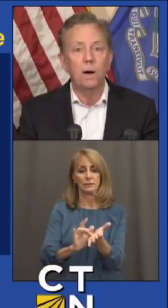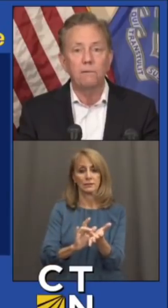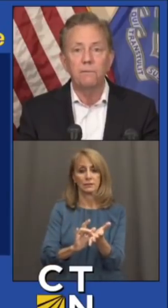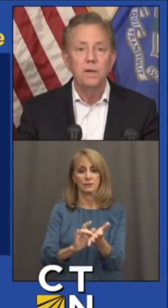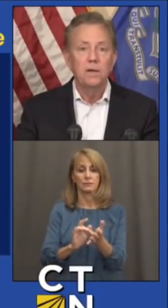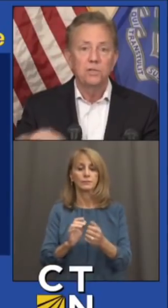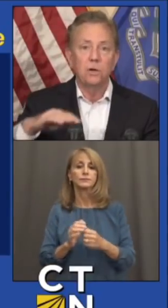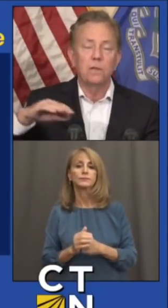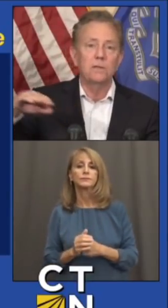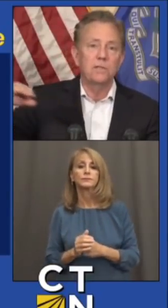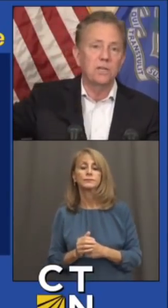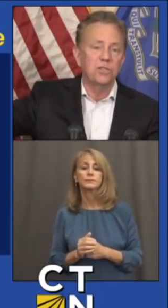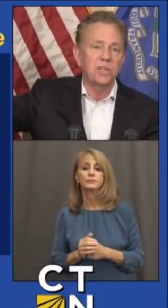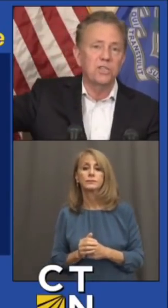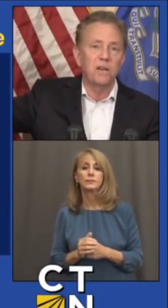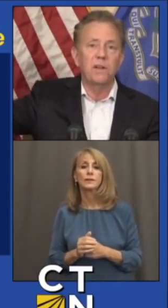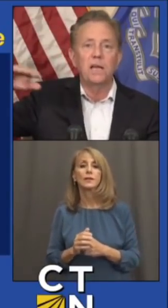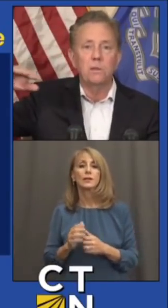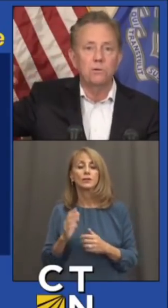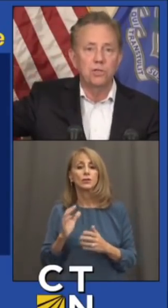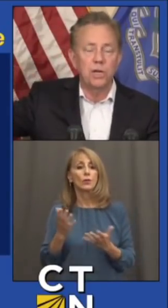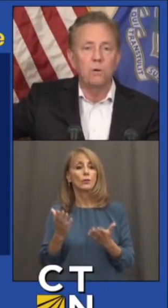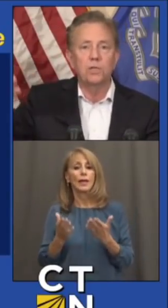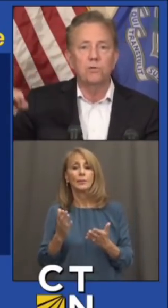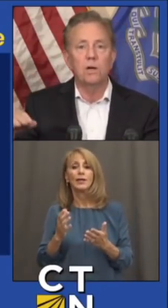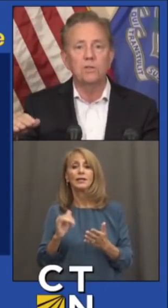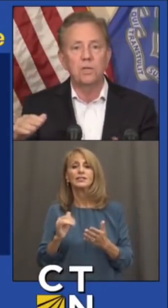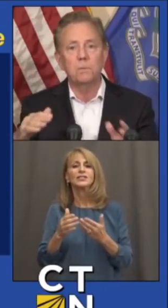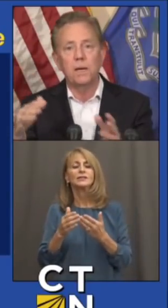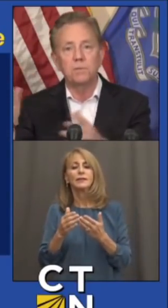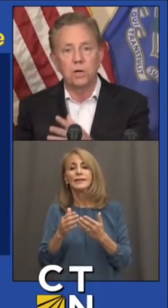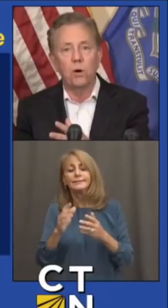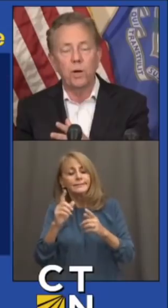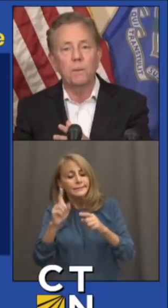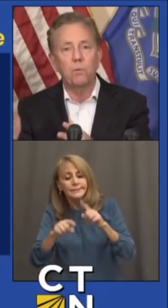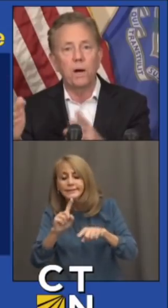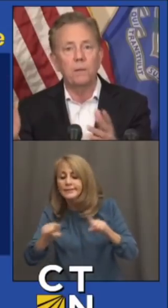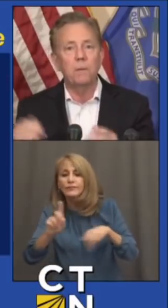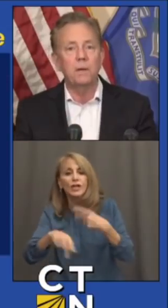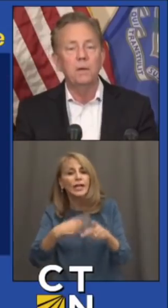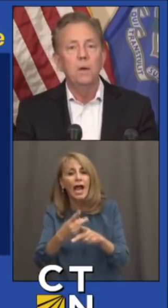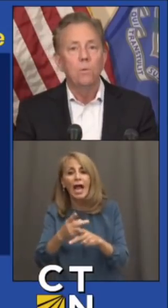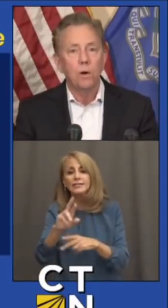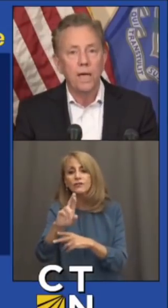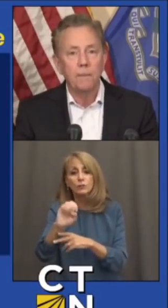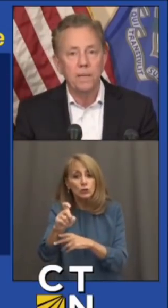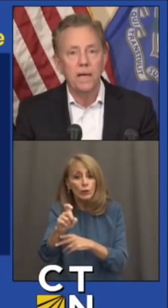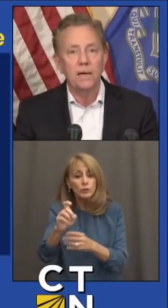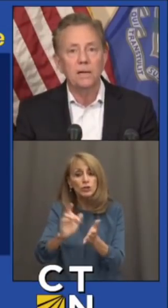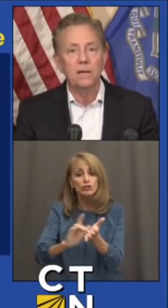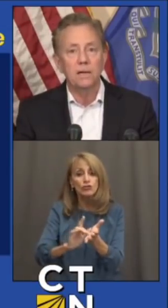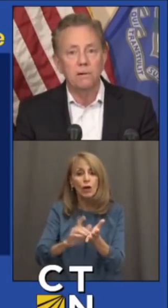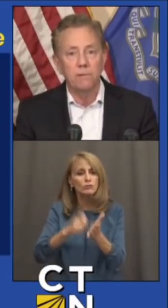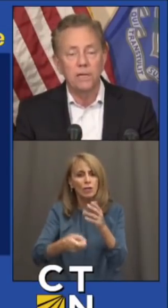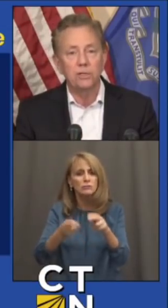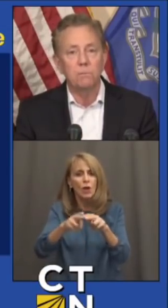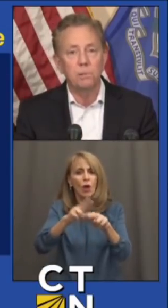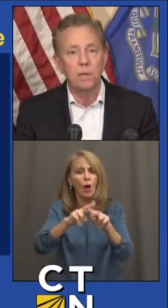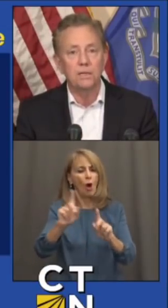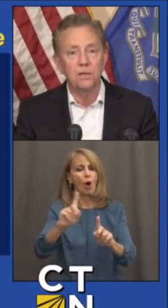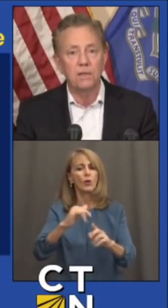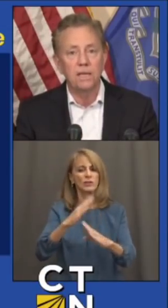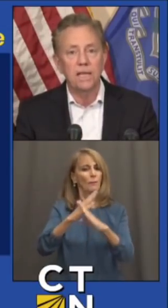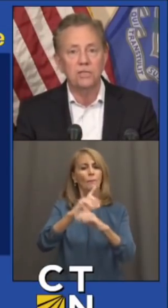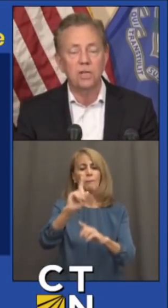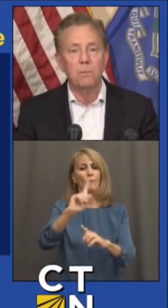paid off. So 6, 7, 8, those generic drugs, sometimes they're going up quite a bit. We're capping that at inflation